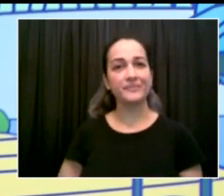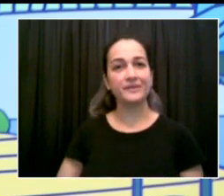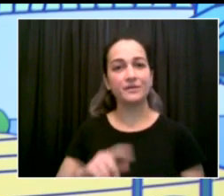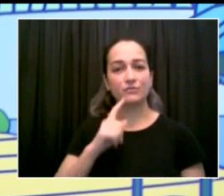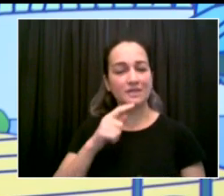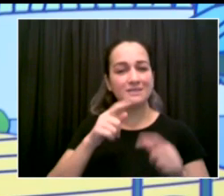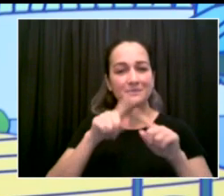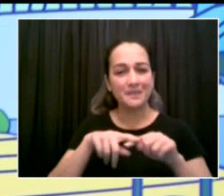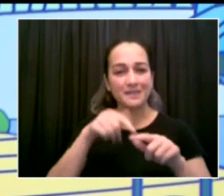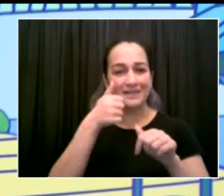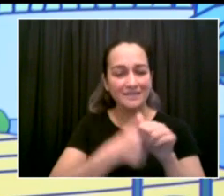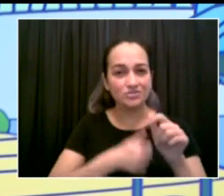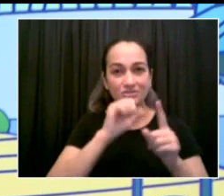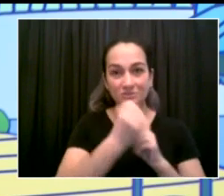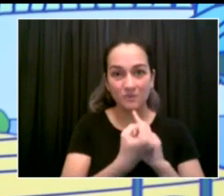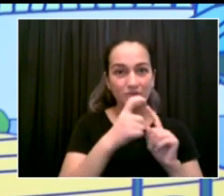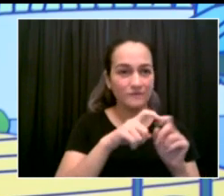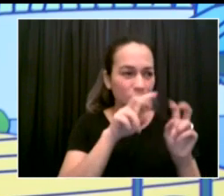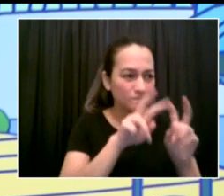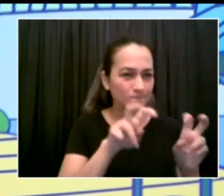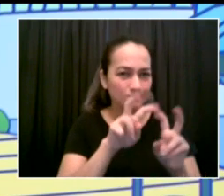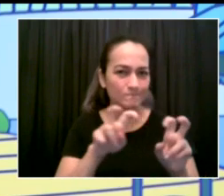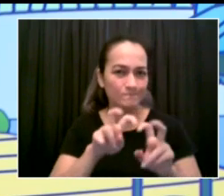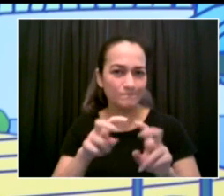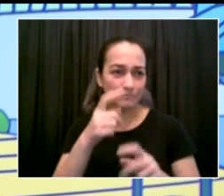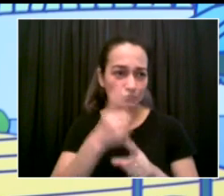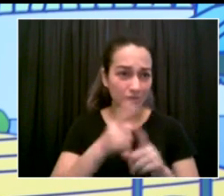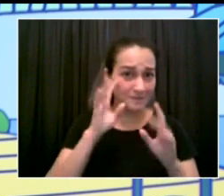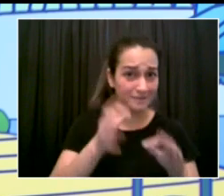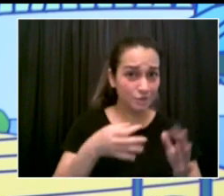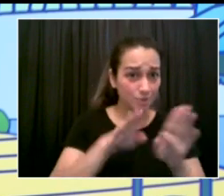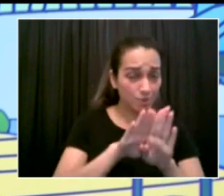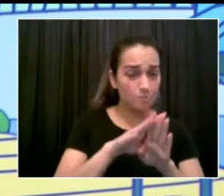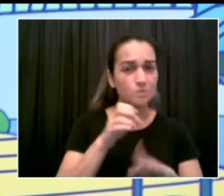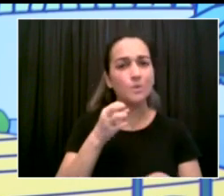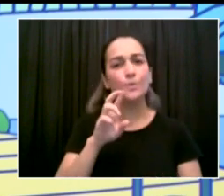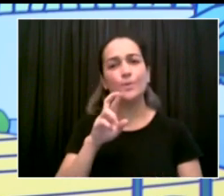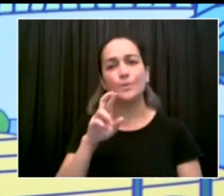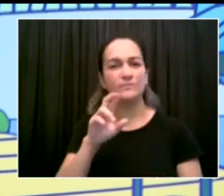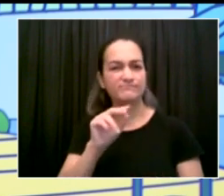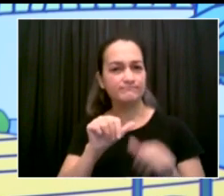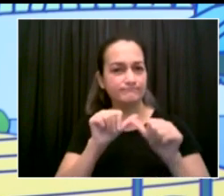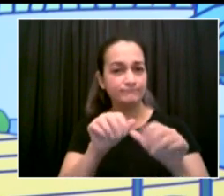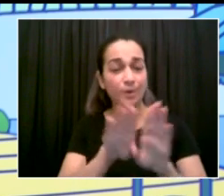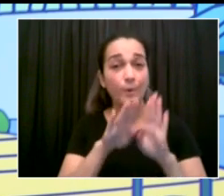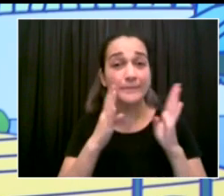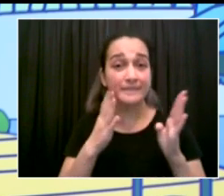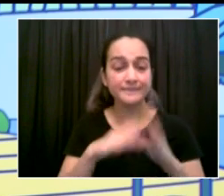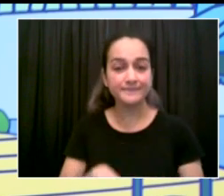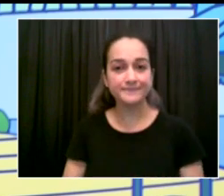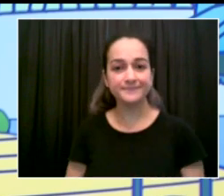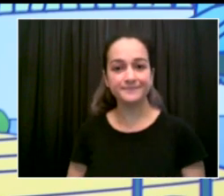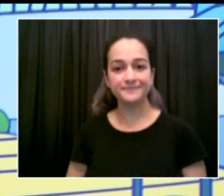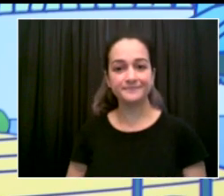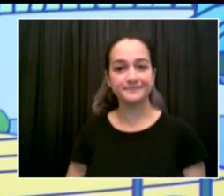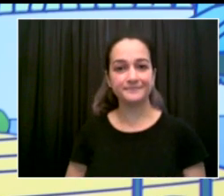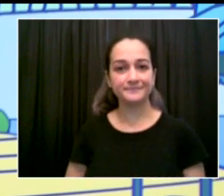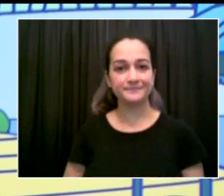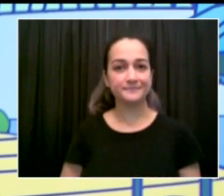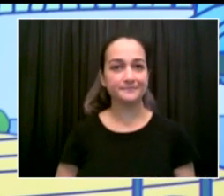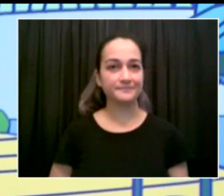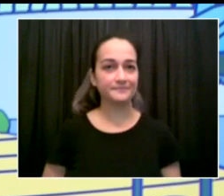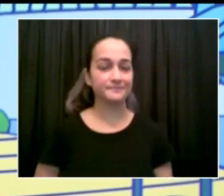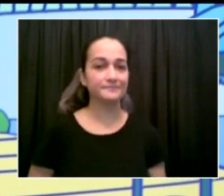And regarding the Seaview Pediatric Hospital, do we have a sense of when that will be operational and what kind of work will need to be done to